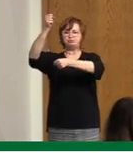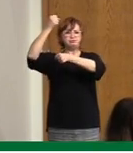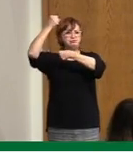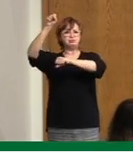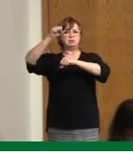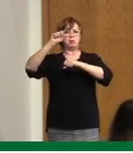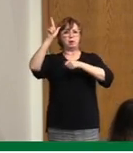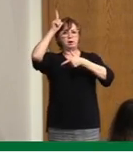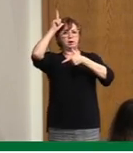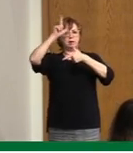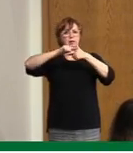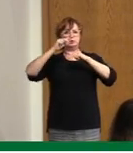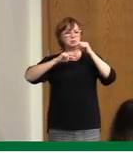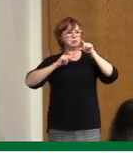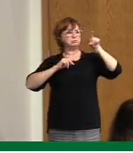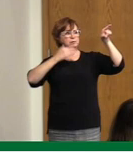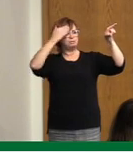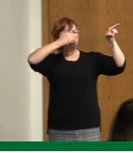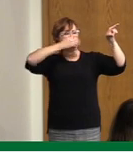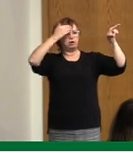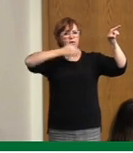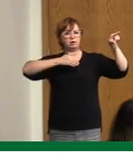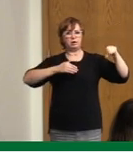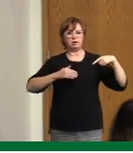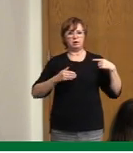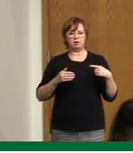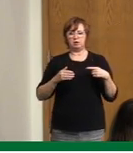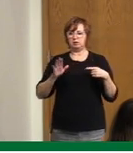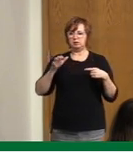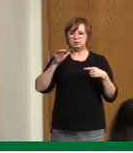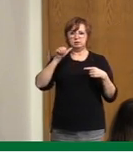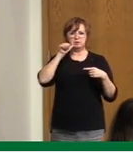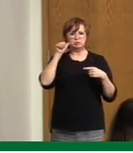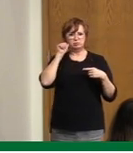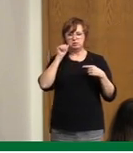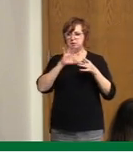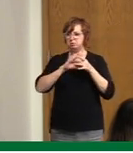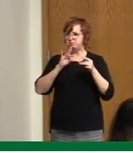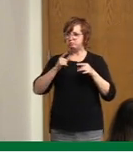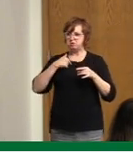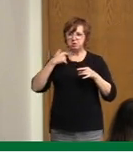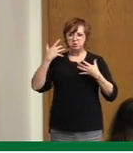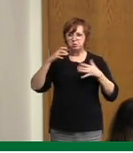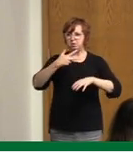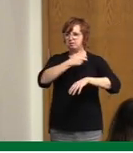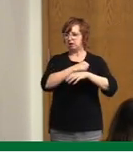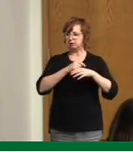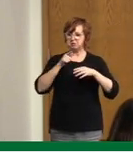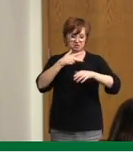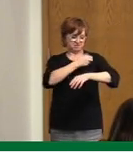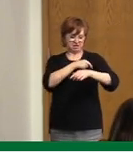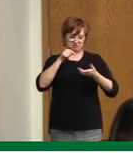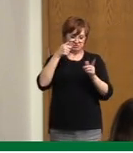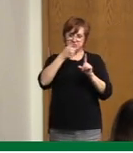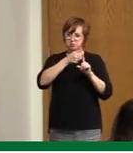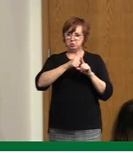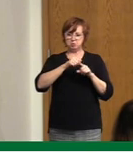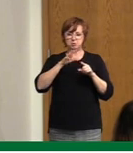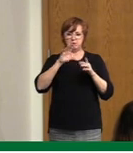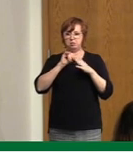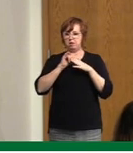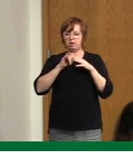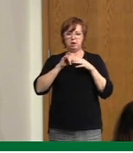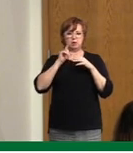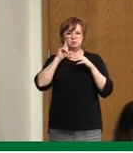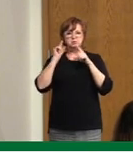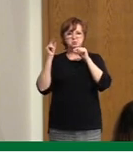yesterday, talking about how they, you know, don't want to get vaccinated and kind of pushing different conspiracy theories. So is that